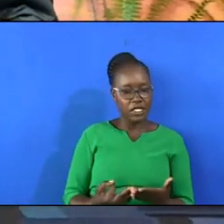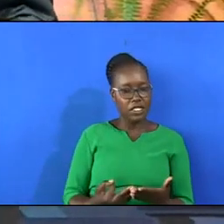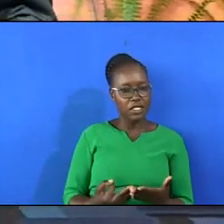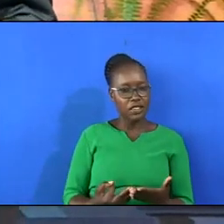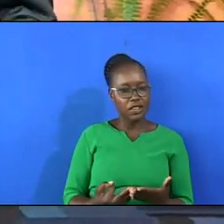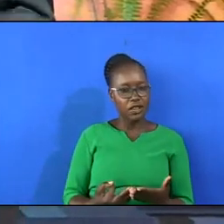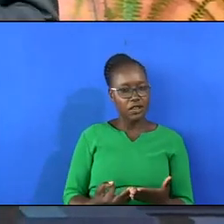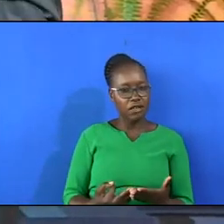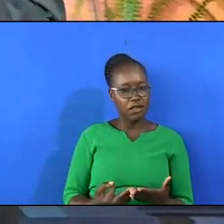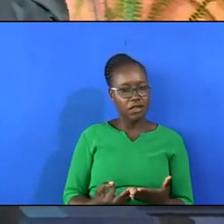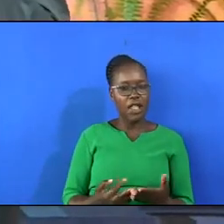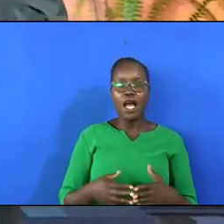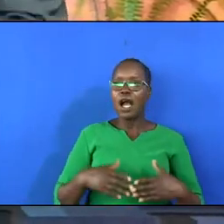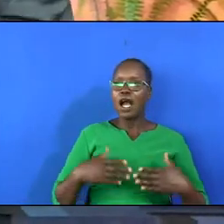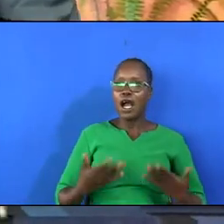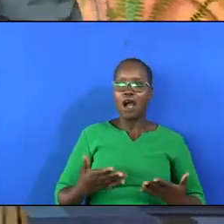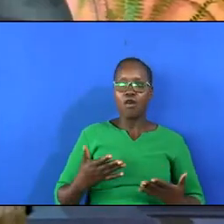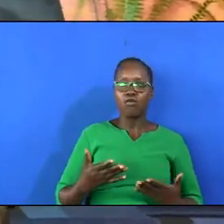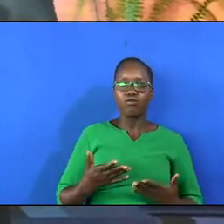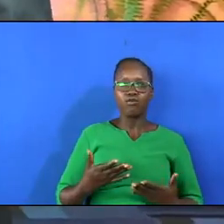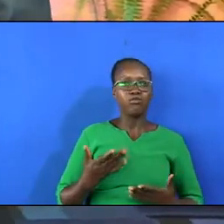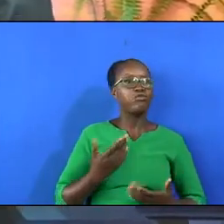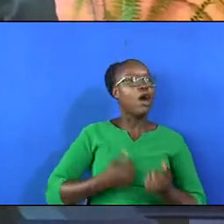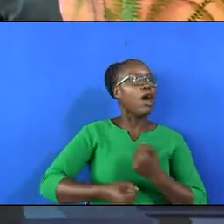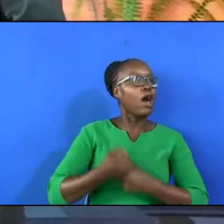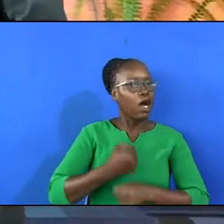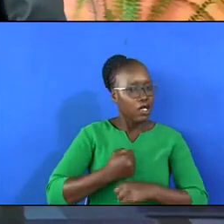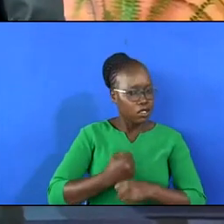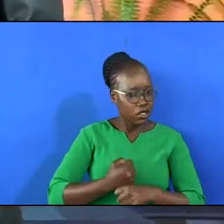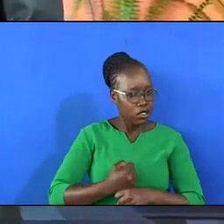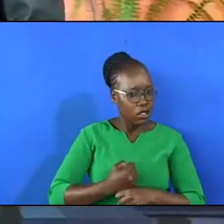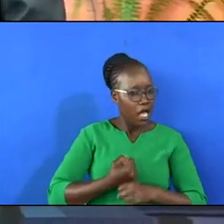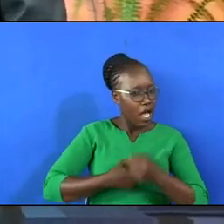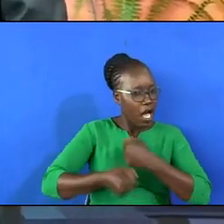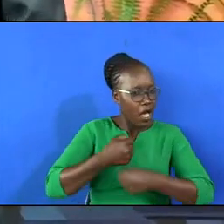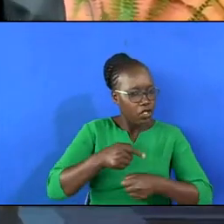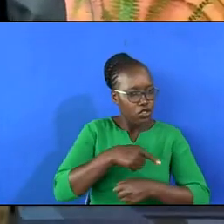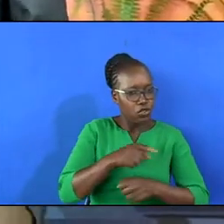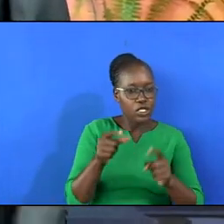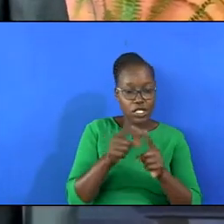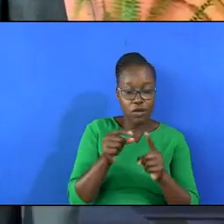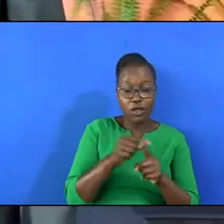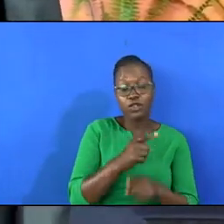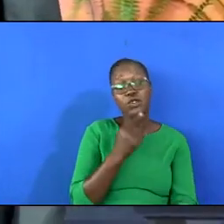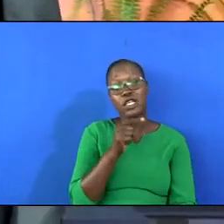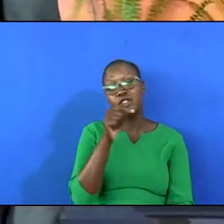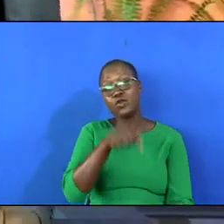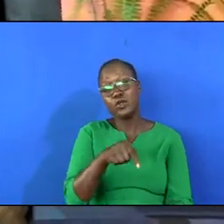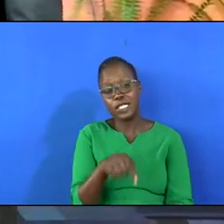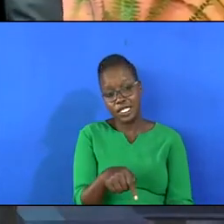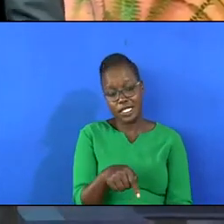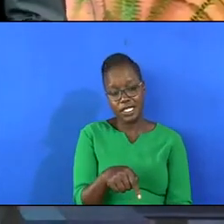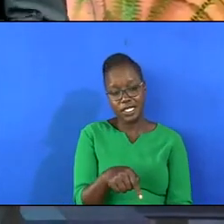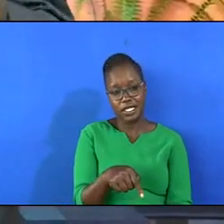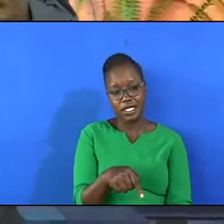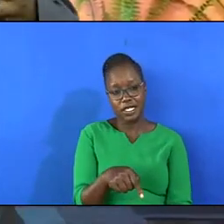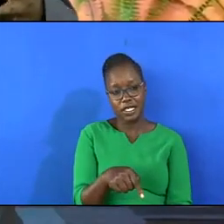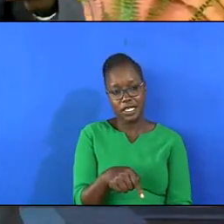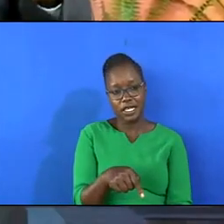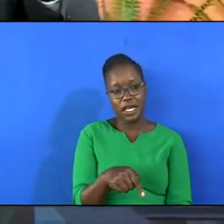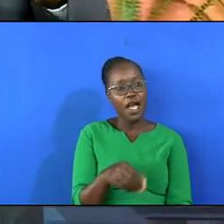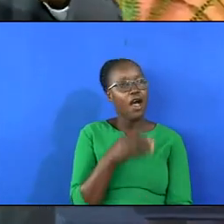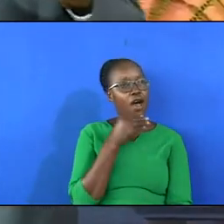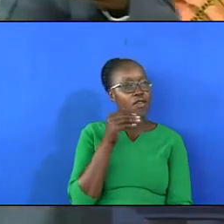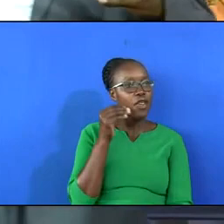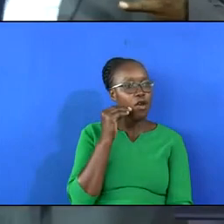how you react. And I want to let you know that today, the